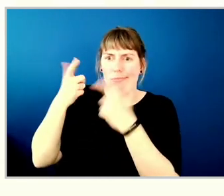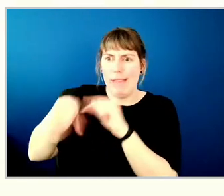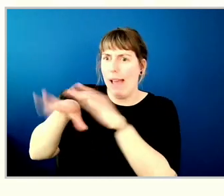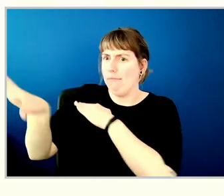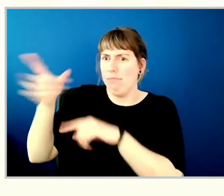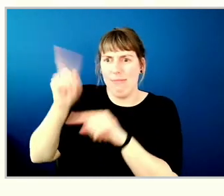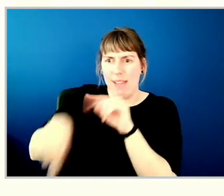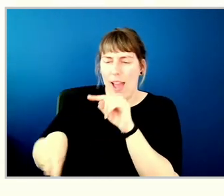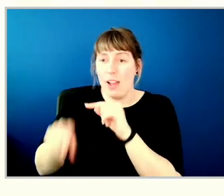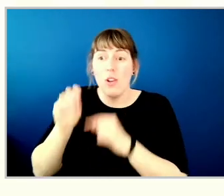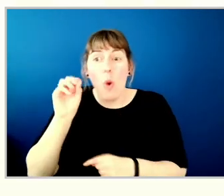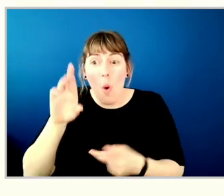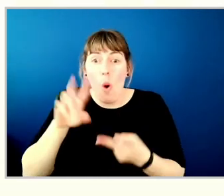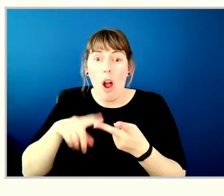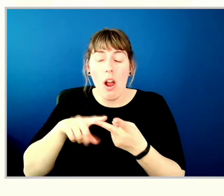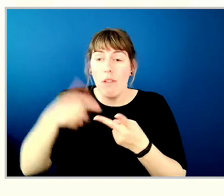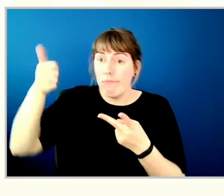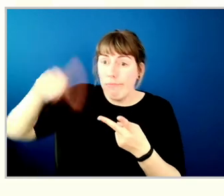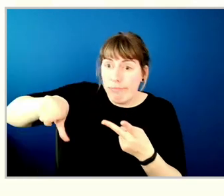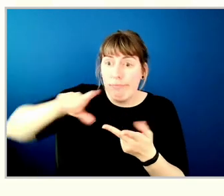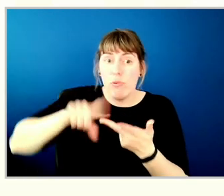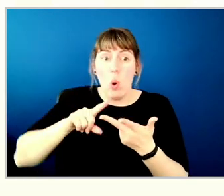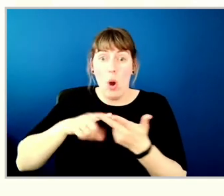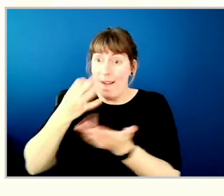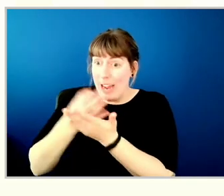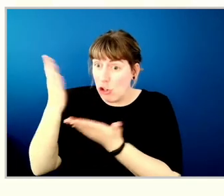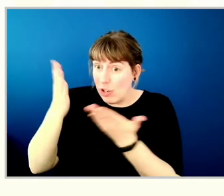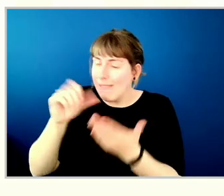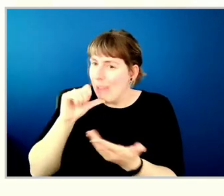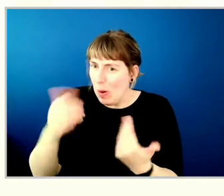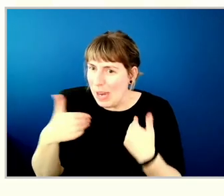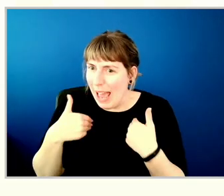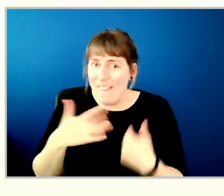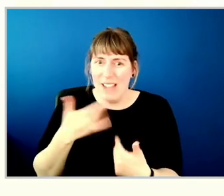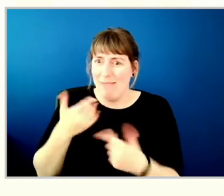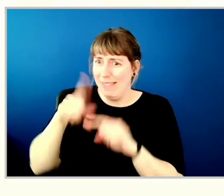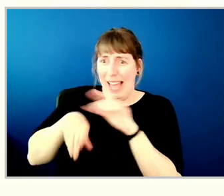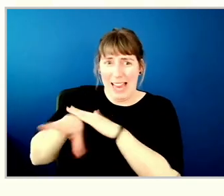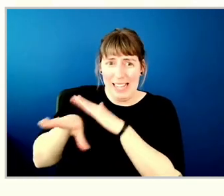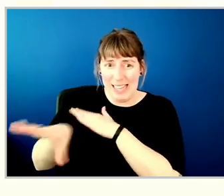or have been left out of financial services who feel that they're inaccessible,